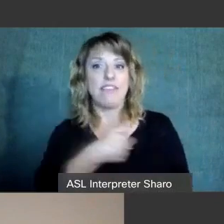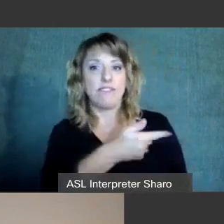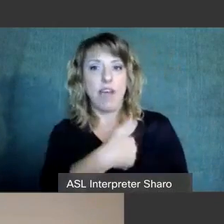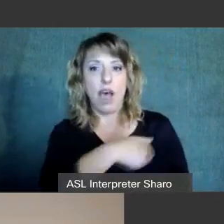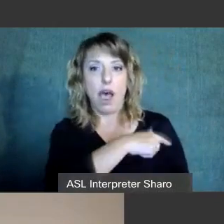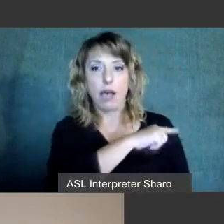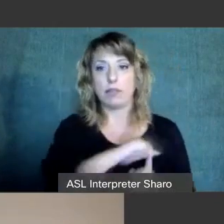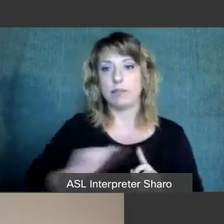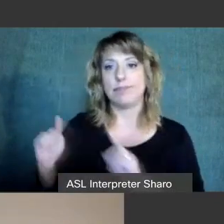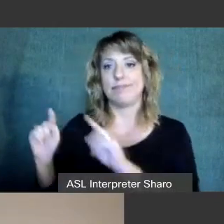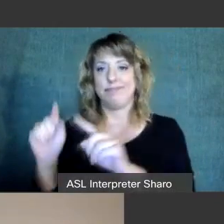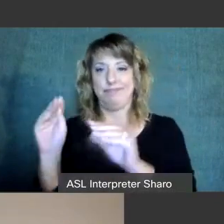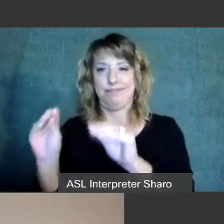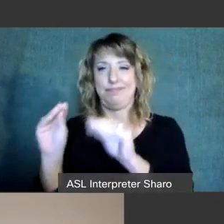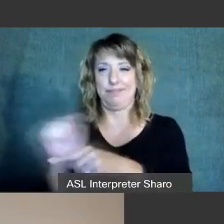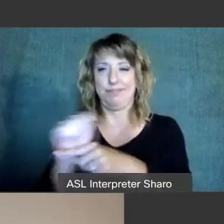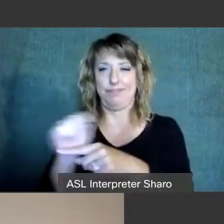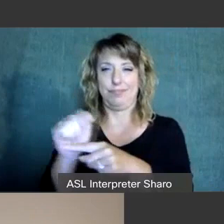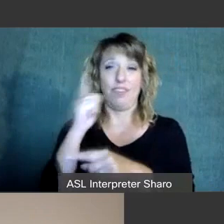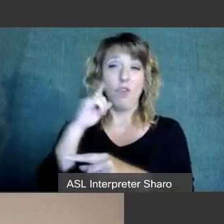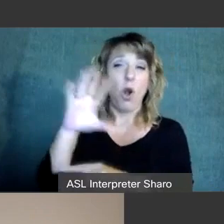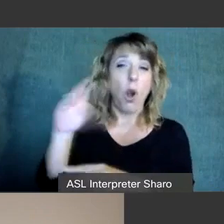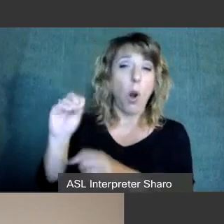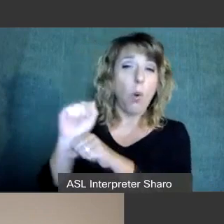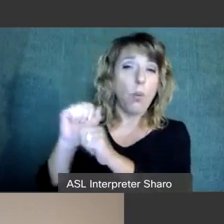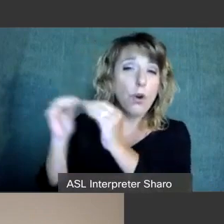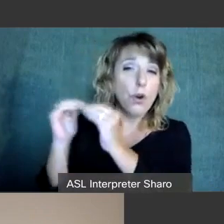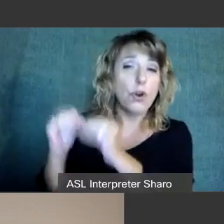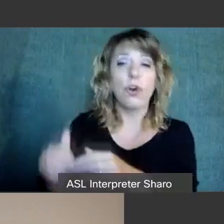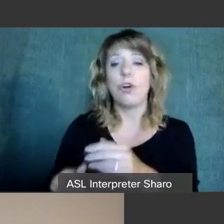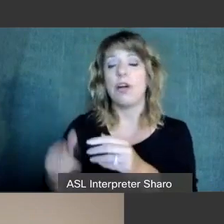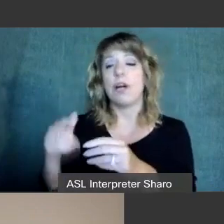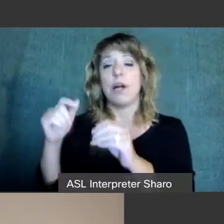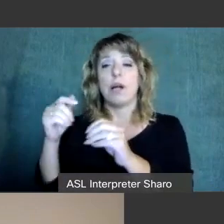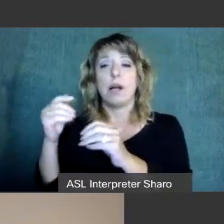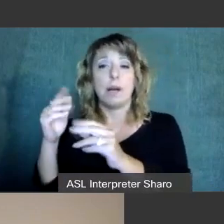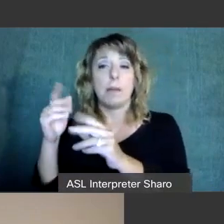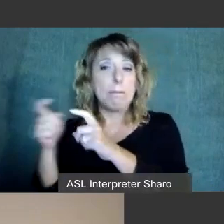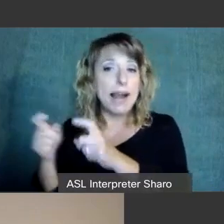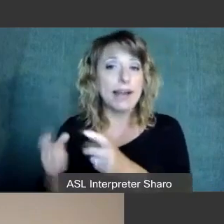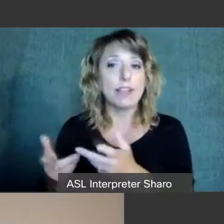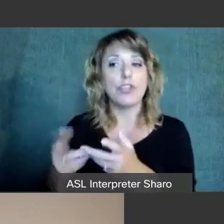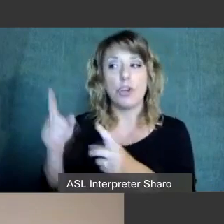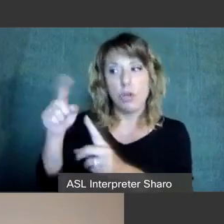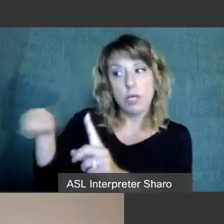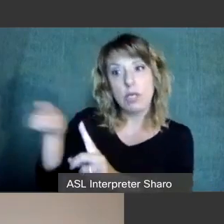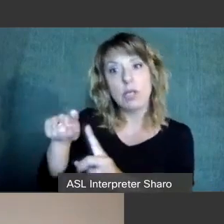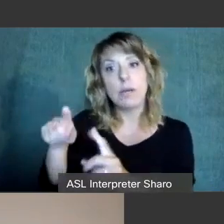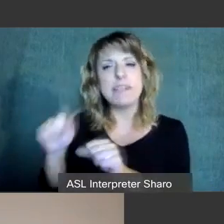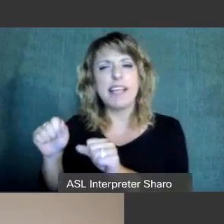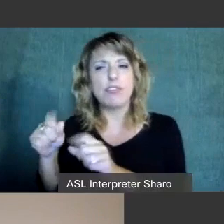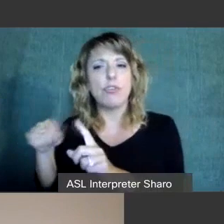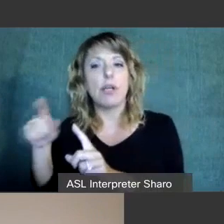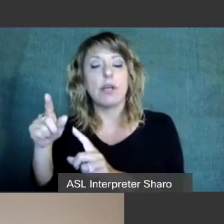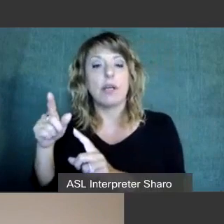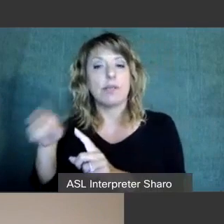the training for their potential co-workers and potential managers so that they understand a little bit more about